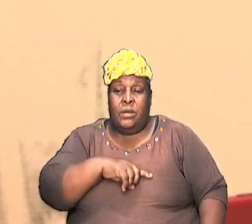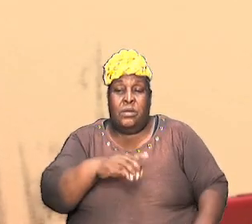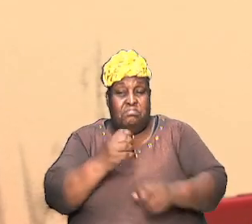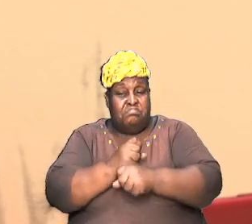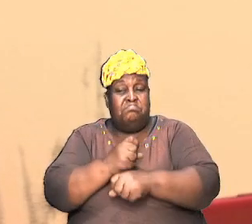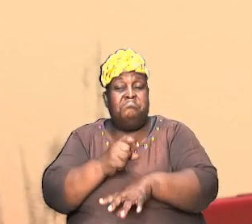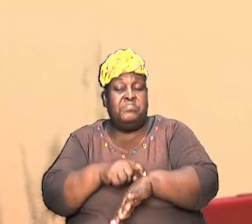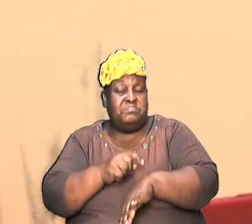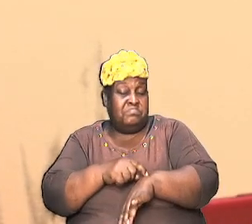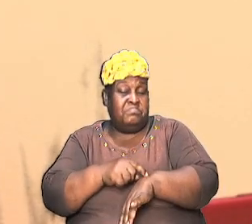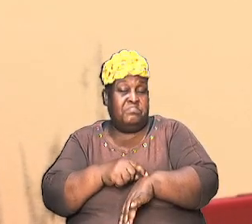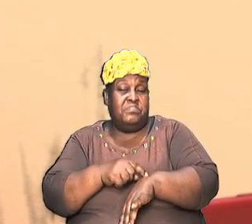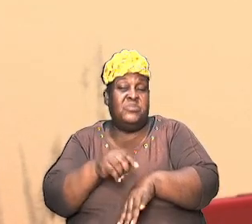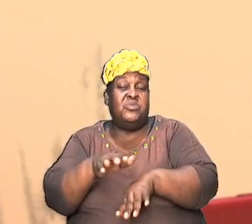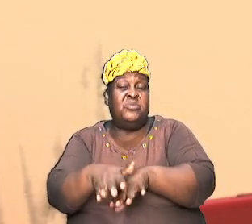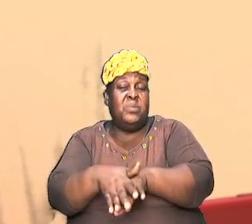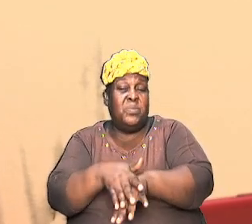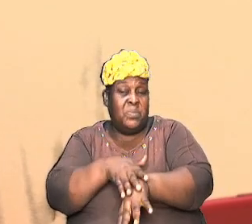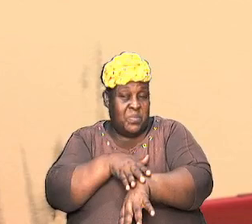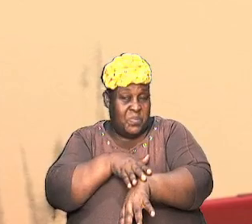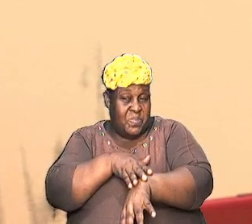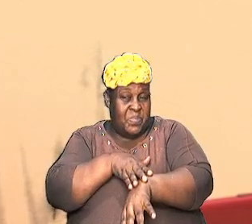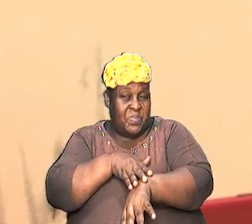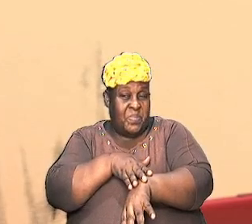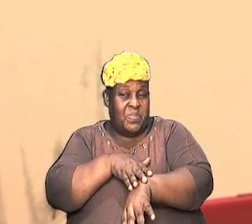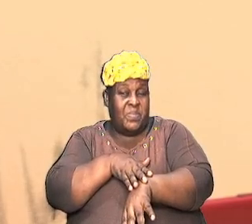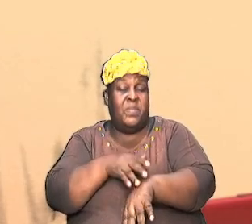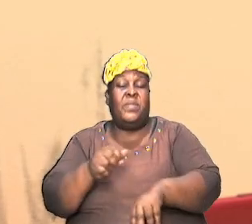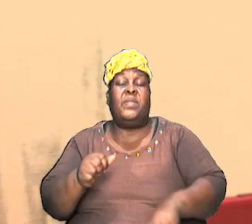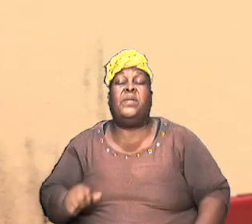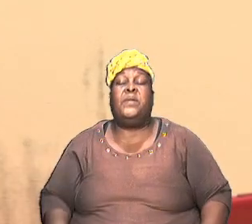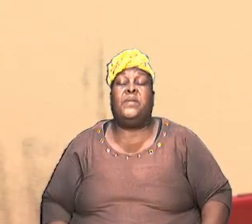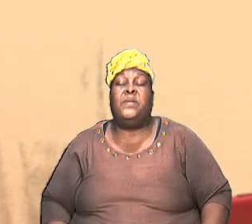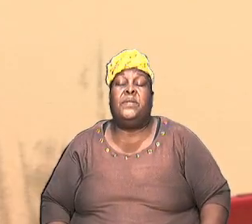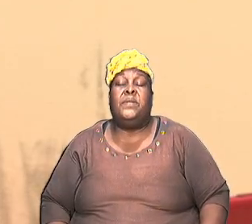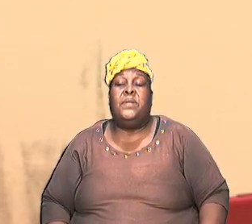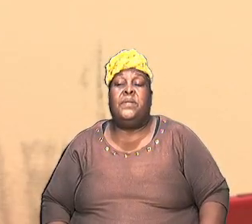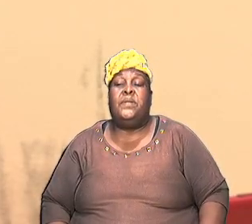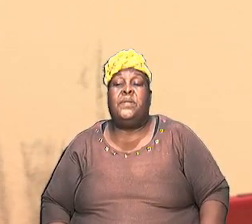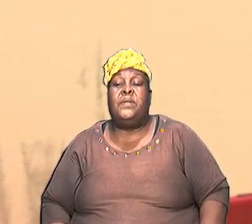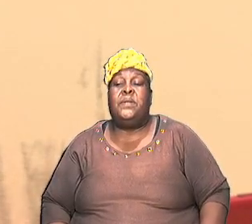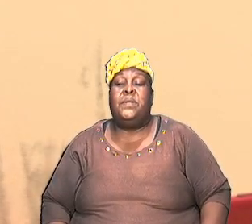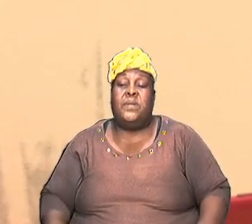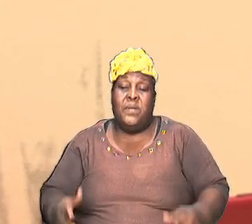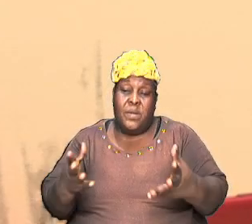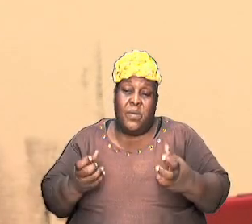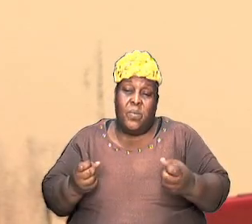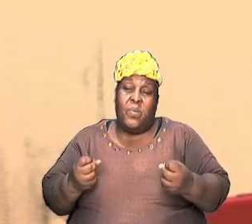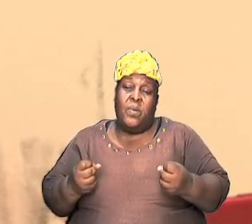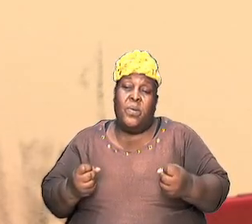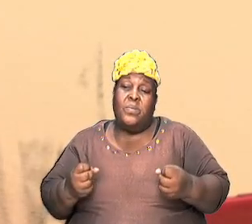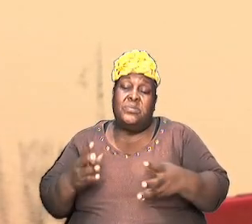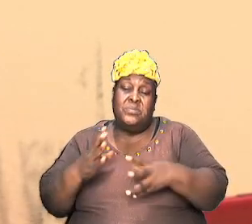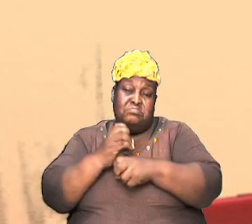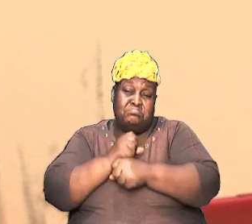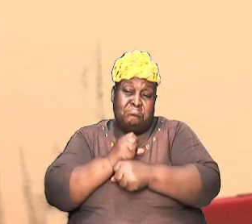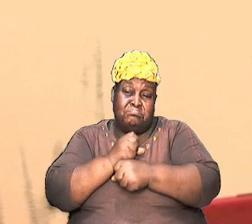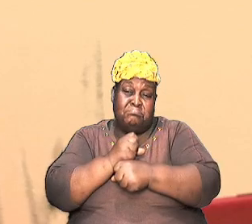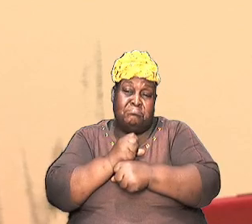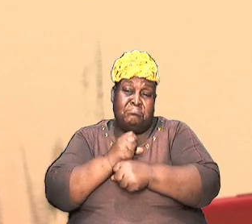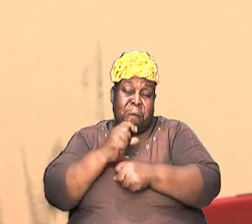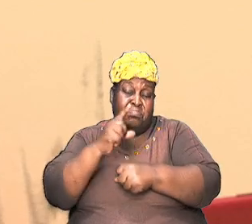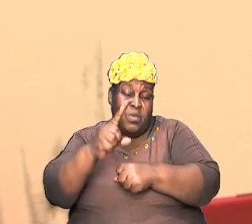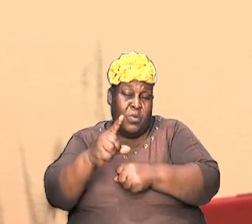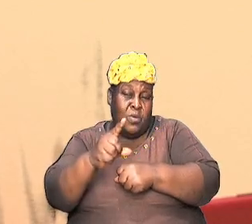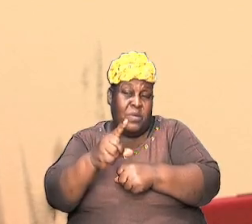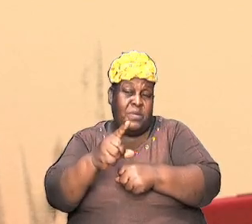time and we are going to just look at the objectives. I will segue a little from it after a while because I want to take us to one of the